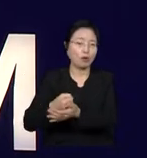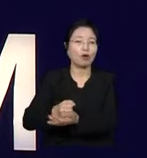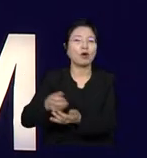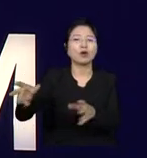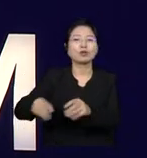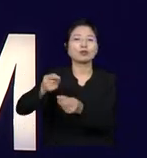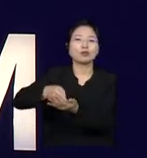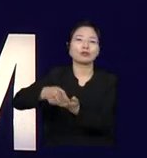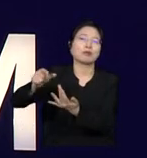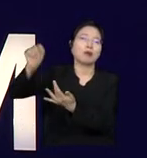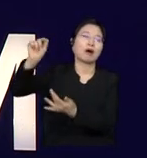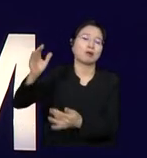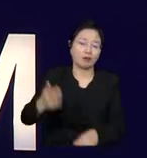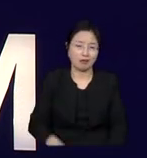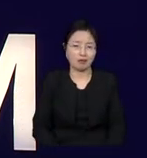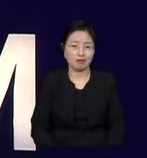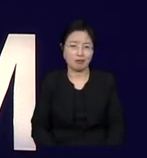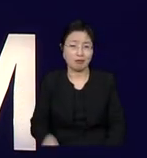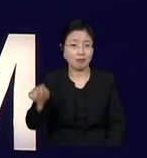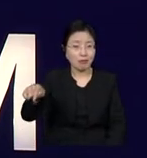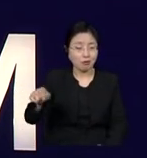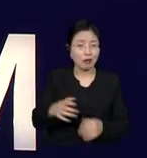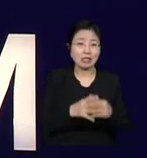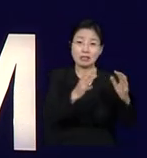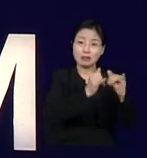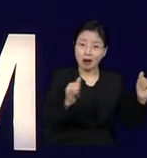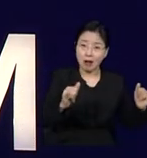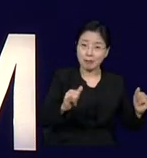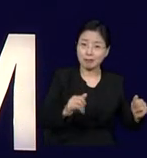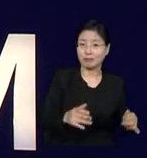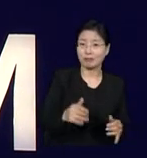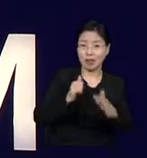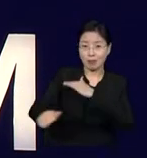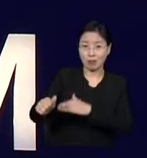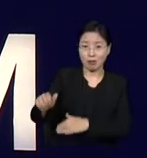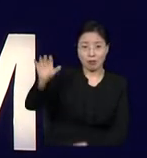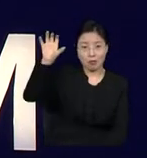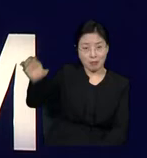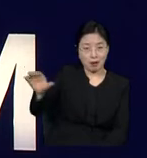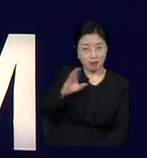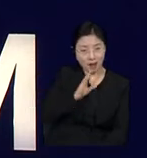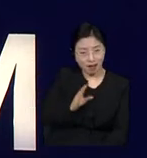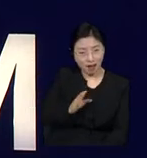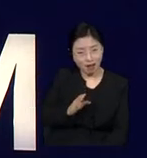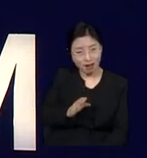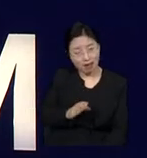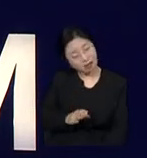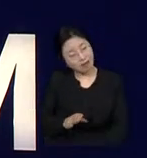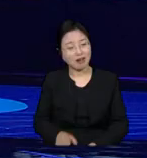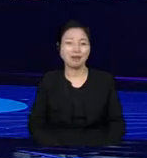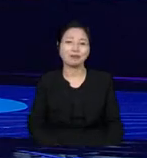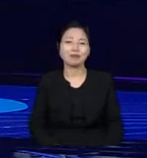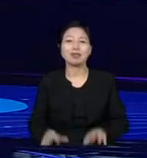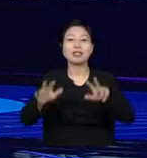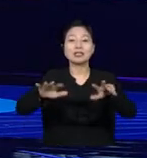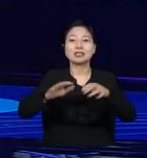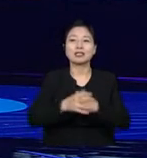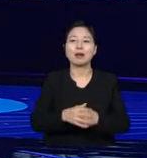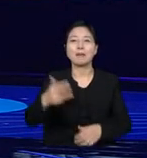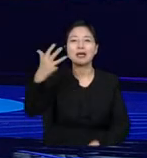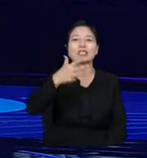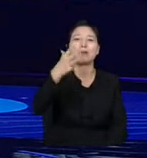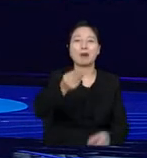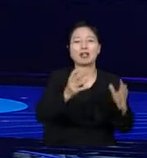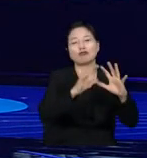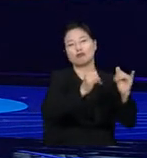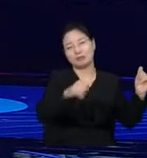people? I don't know. We'll see when the next election comes. But it's 80 million people that they didn't ask. And problems like this are